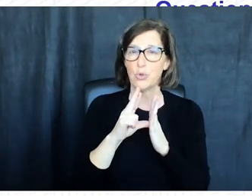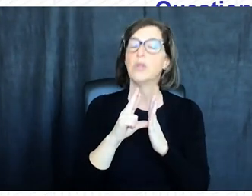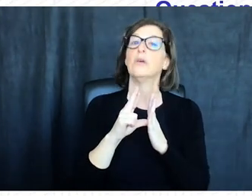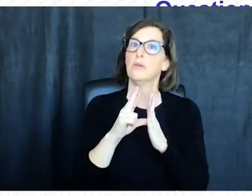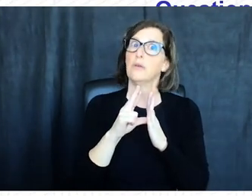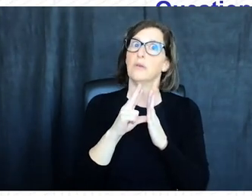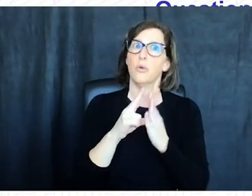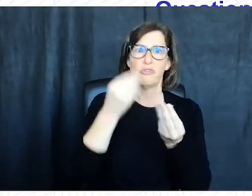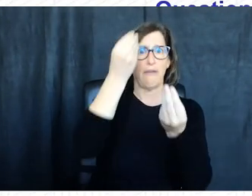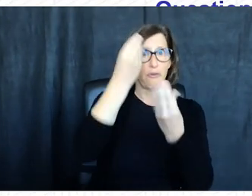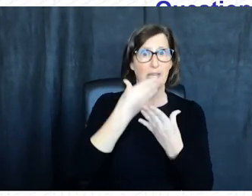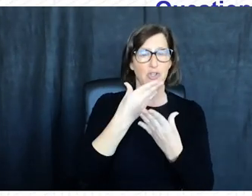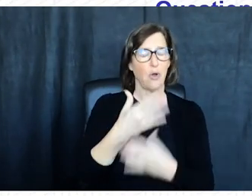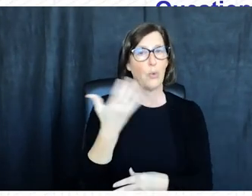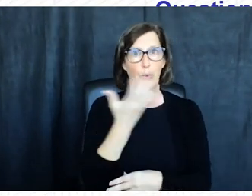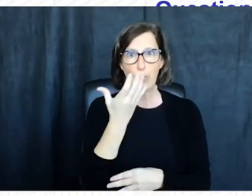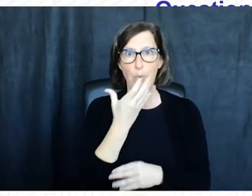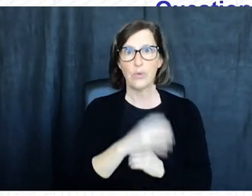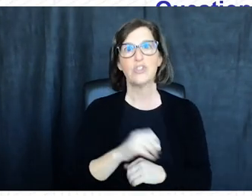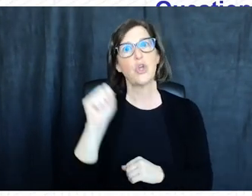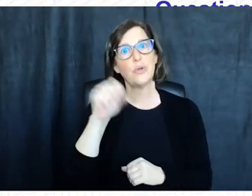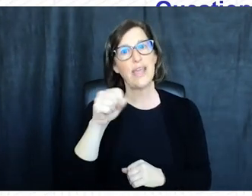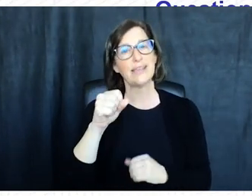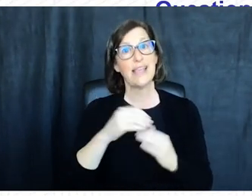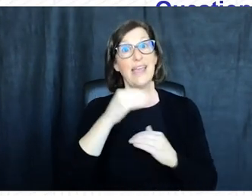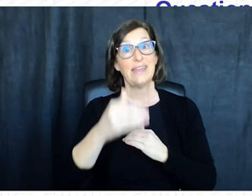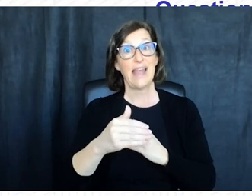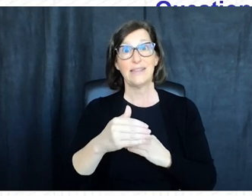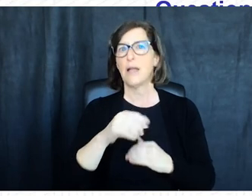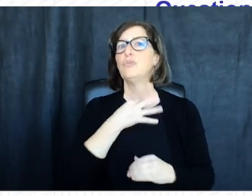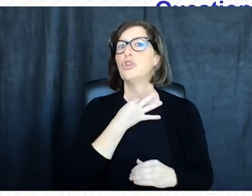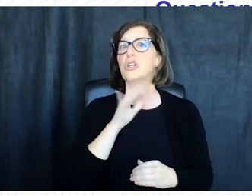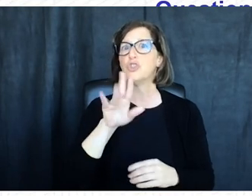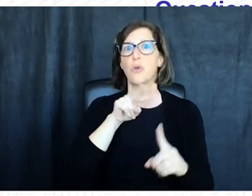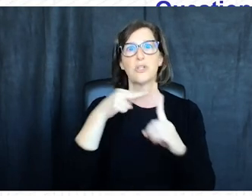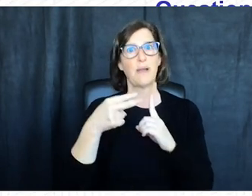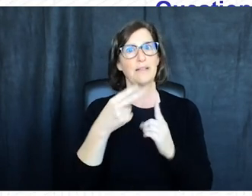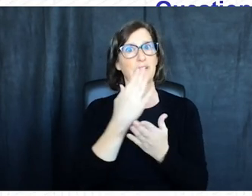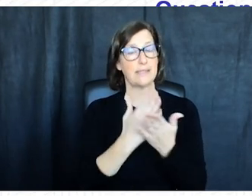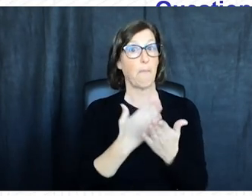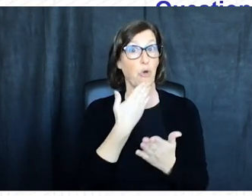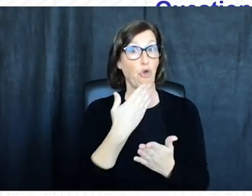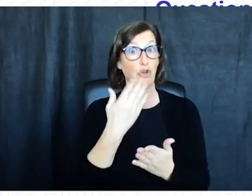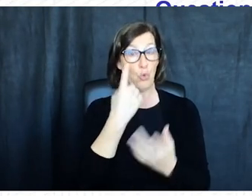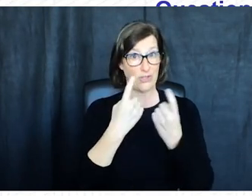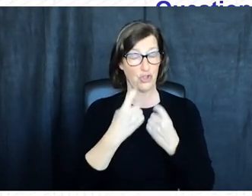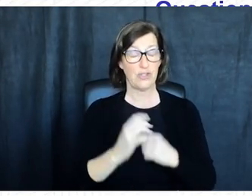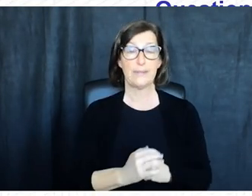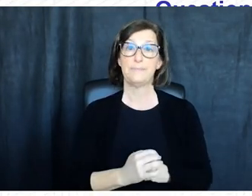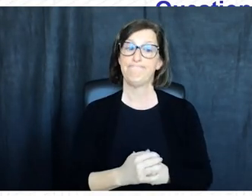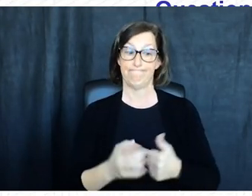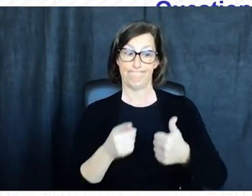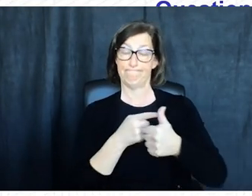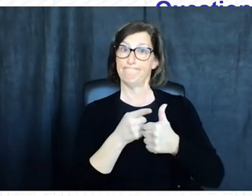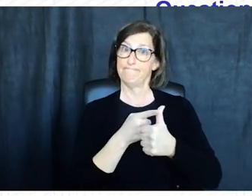covered it was both incredibly informative and insightful so yes next i'd love to get your perspective on a few intriguing questions that we've